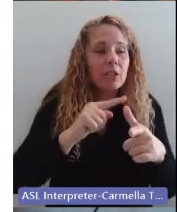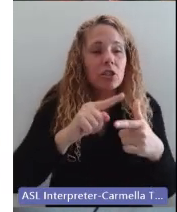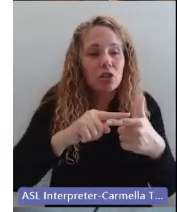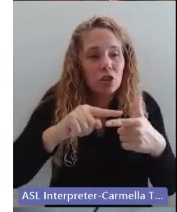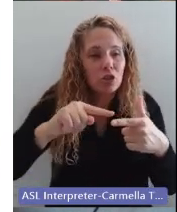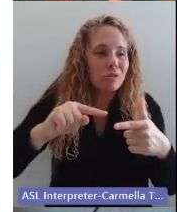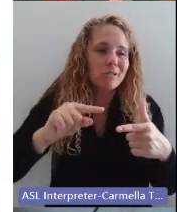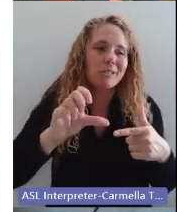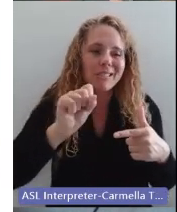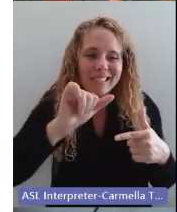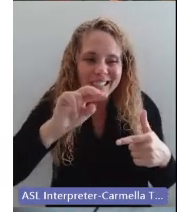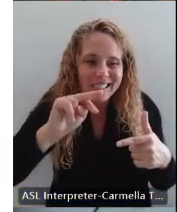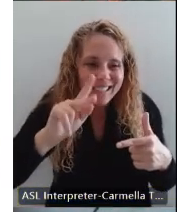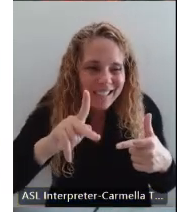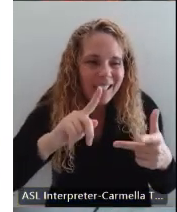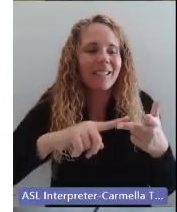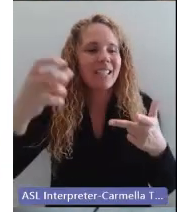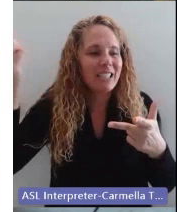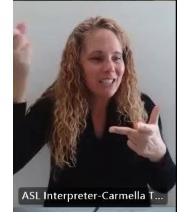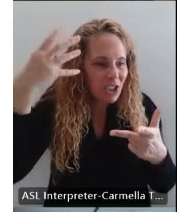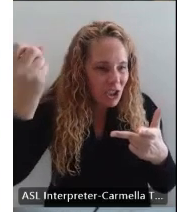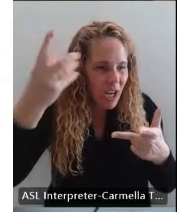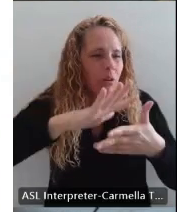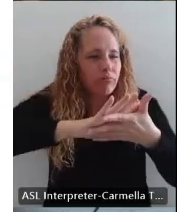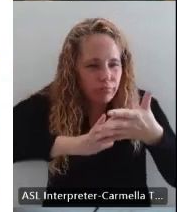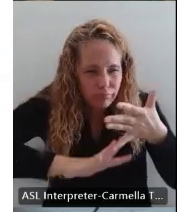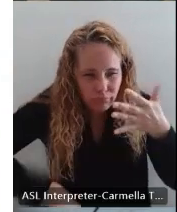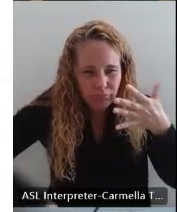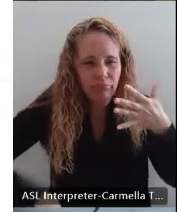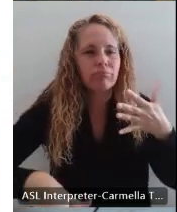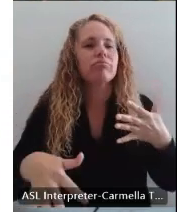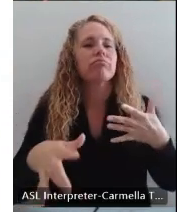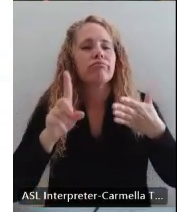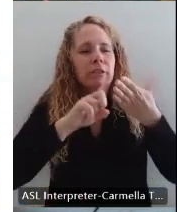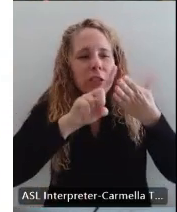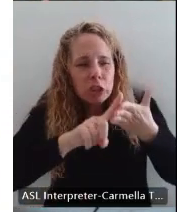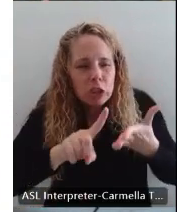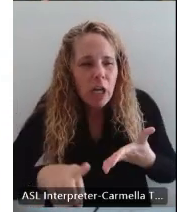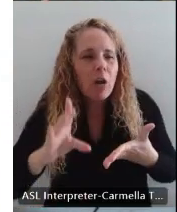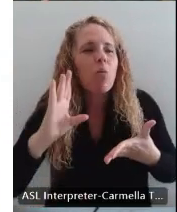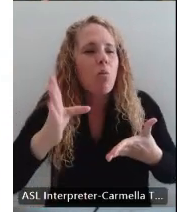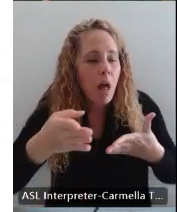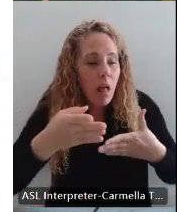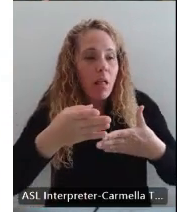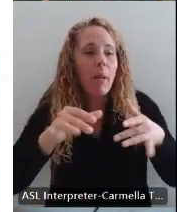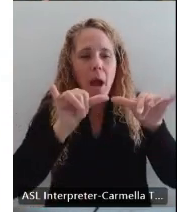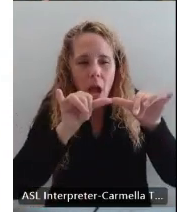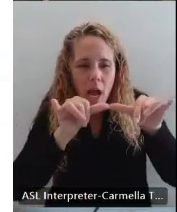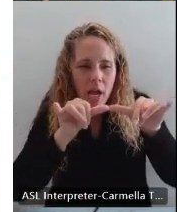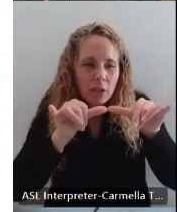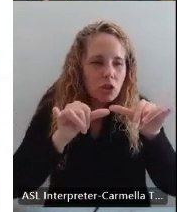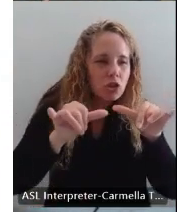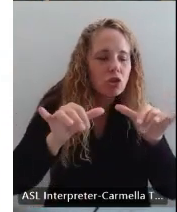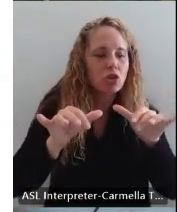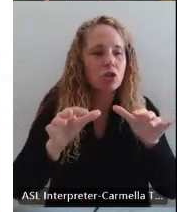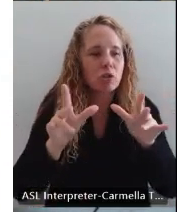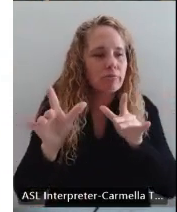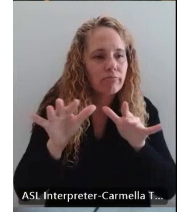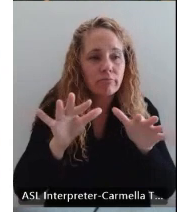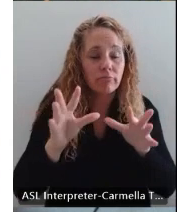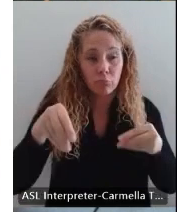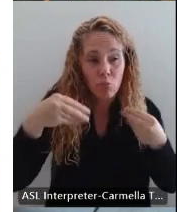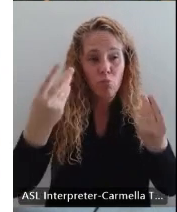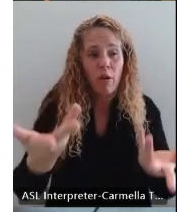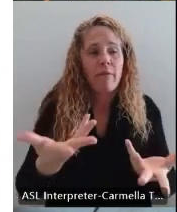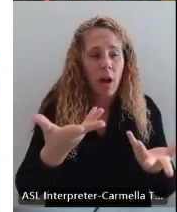sinks, showers, so on. And we will measure them and give